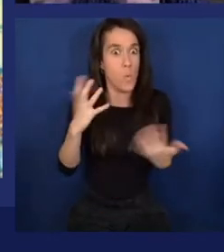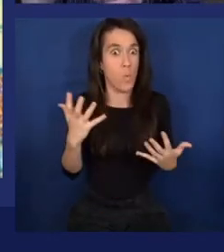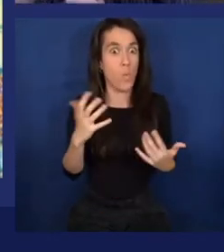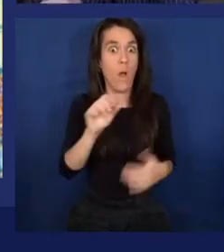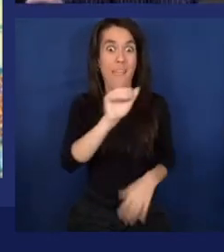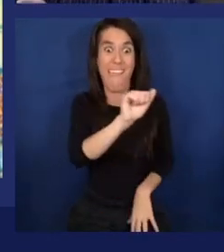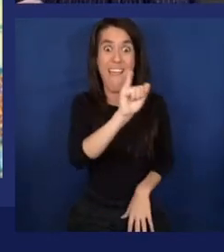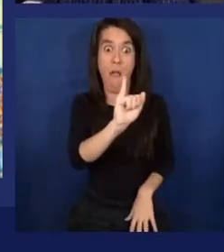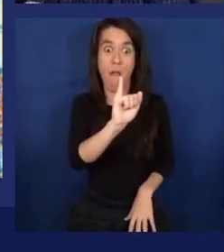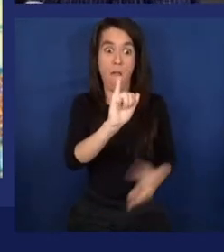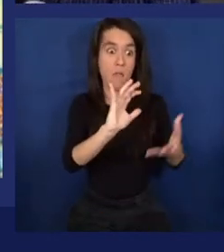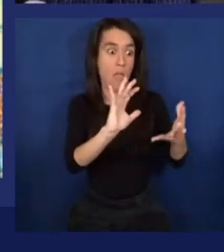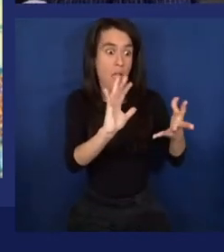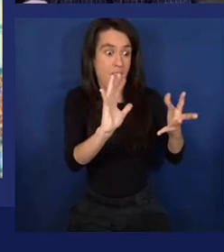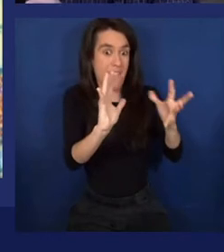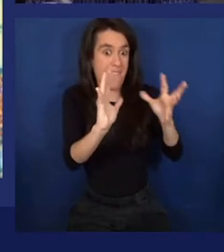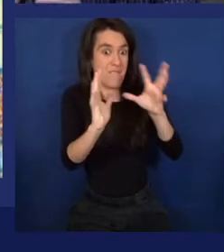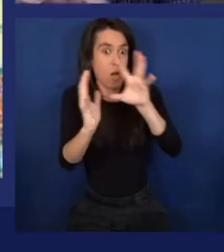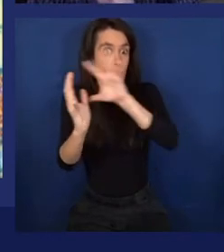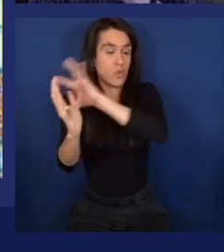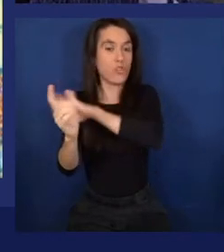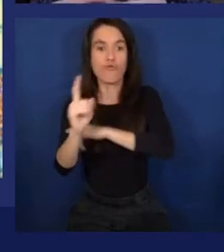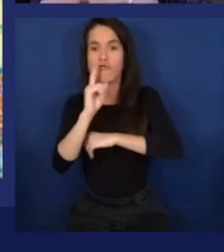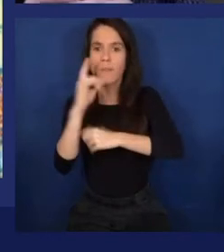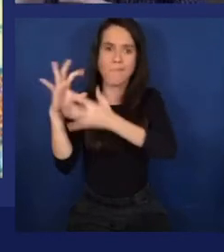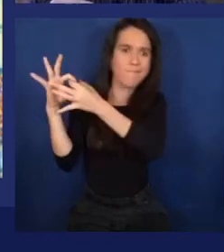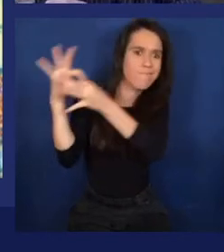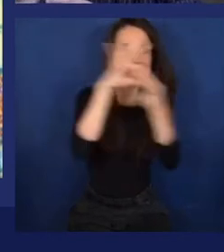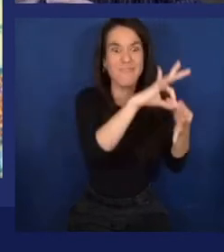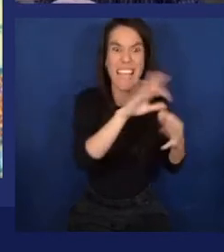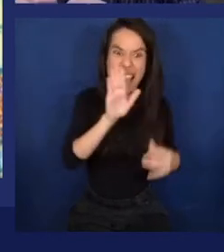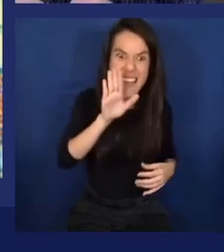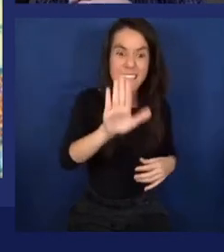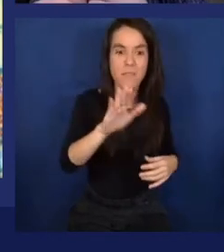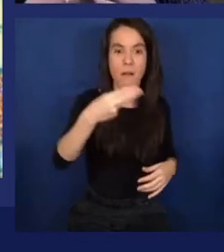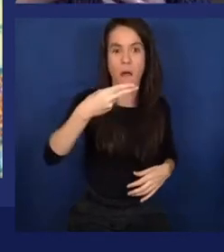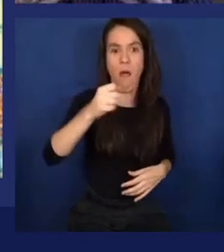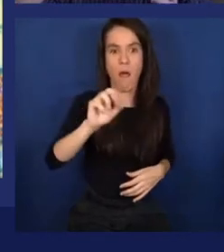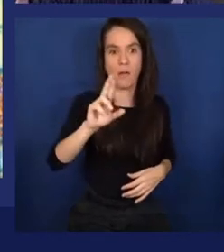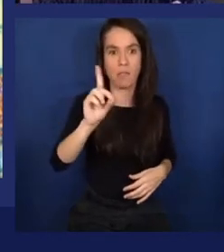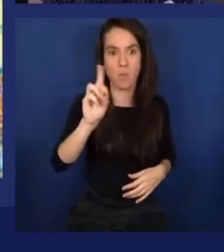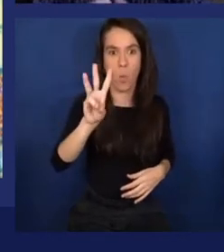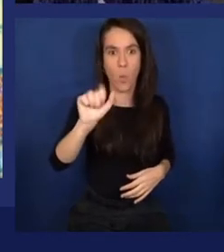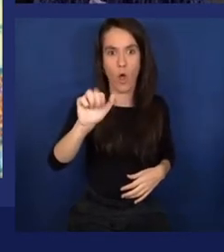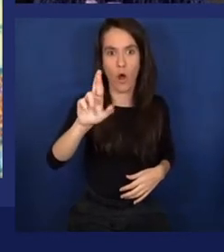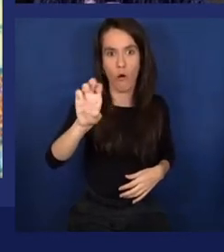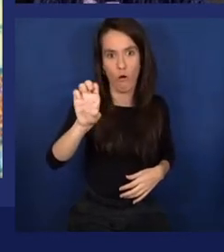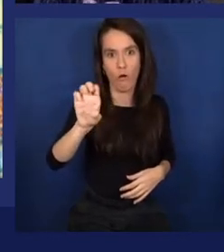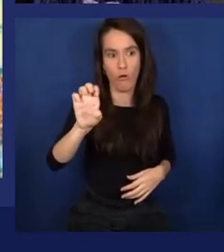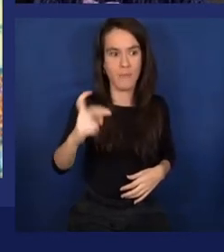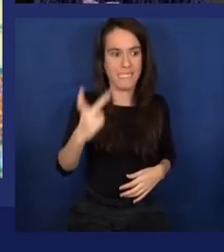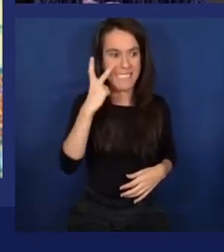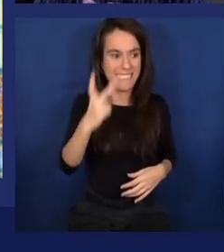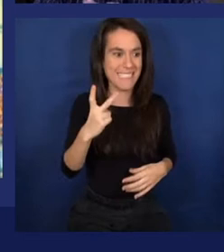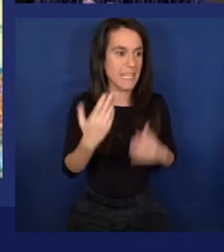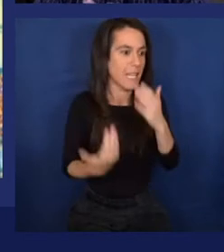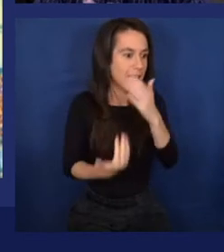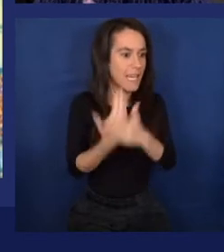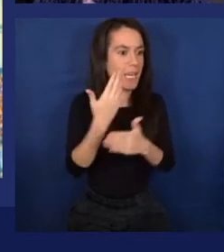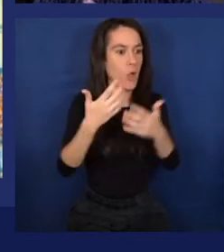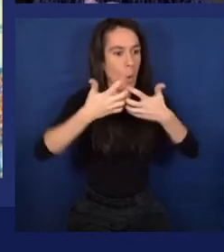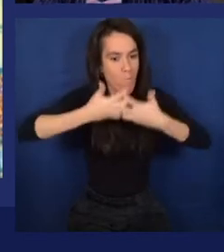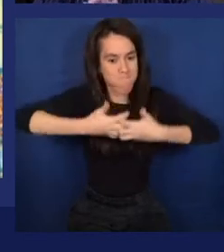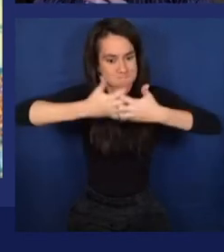is bound to its hardware. And so the iterations of hardware ultimately open new doors to the potential of computing.